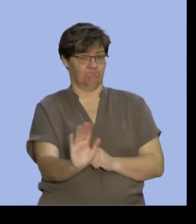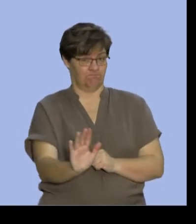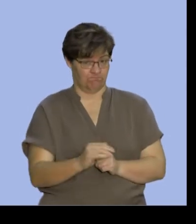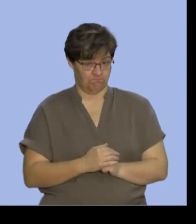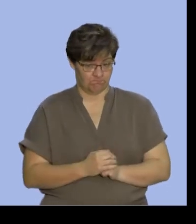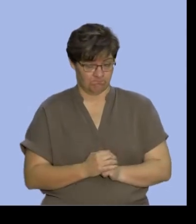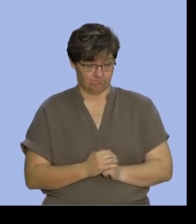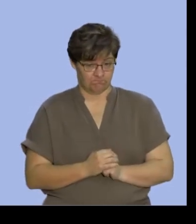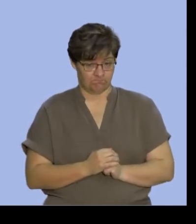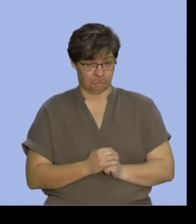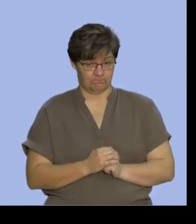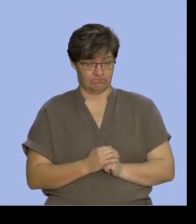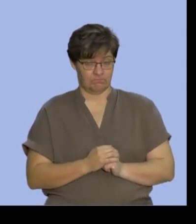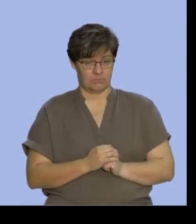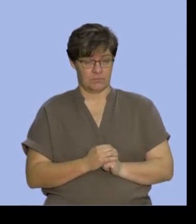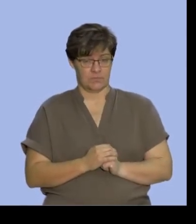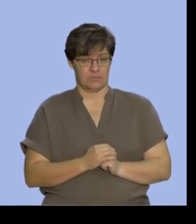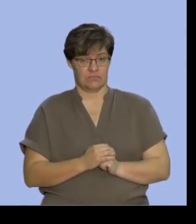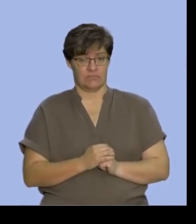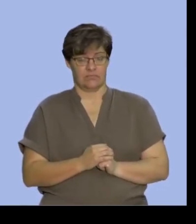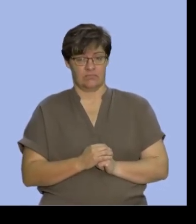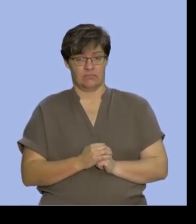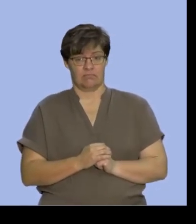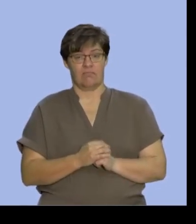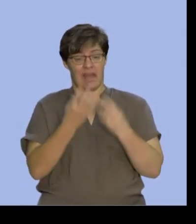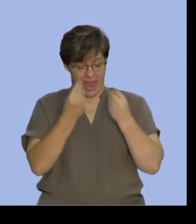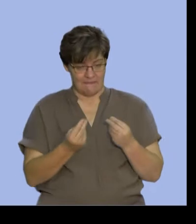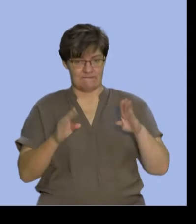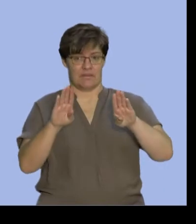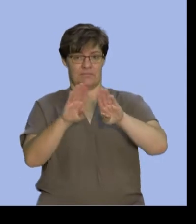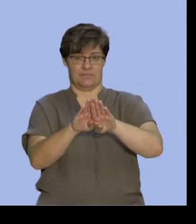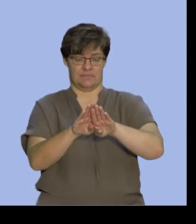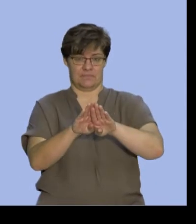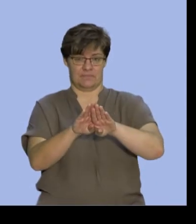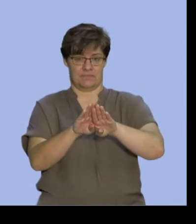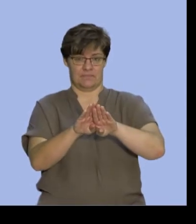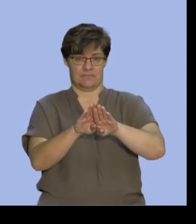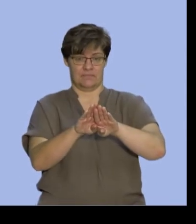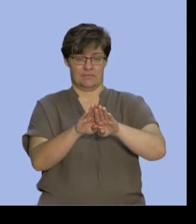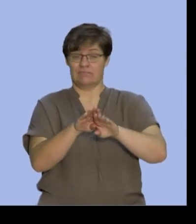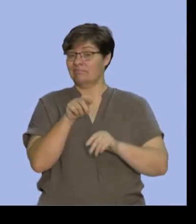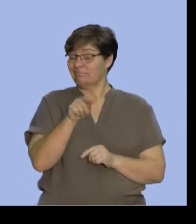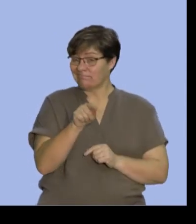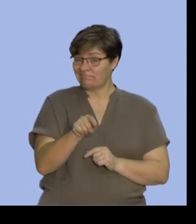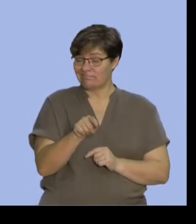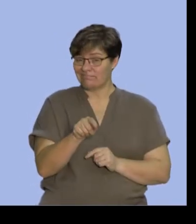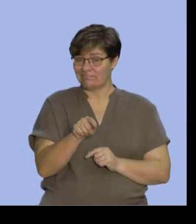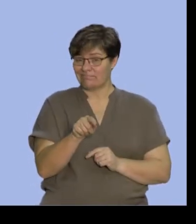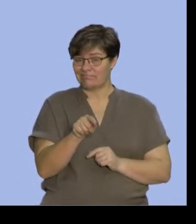are not mutually exclusive. They do have an intersection. In this case, the